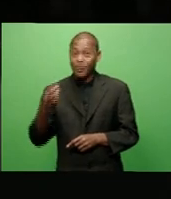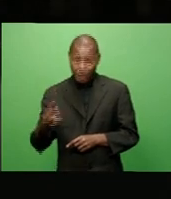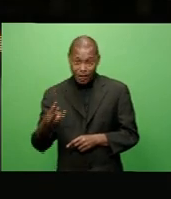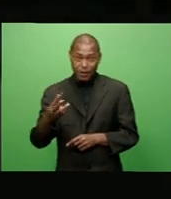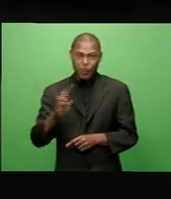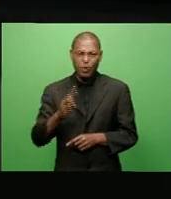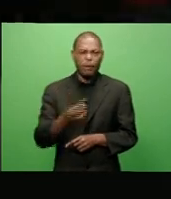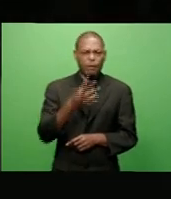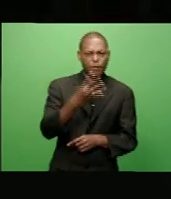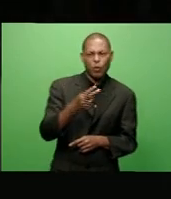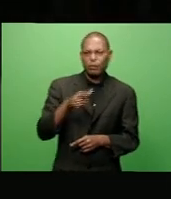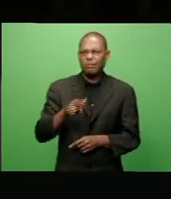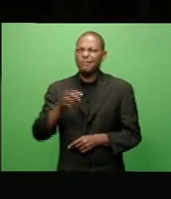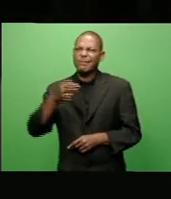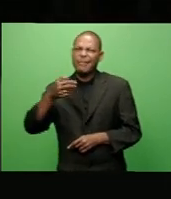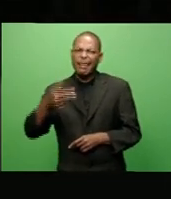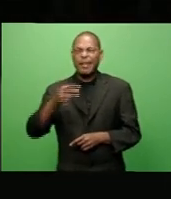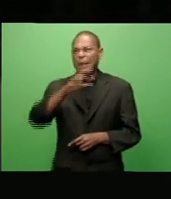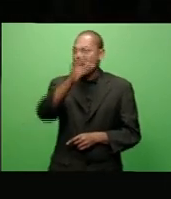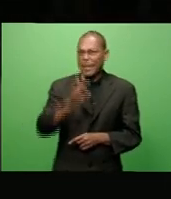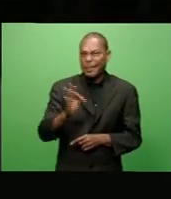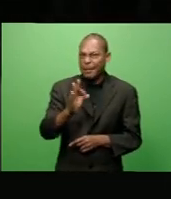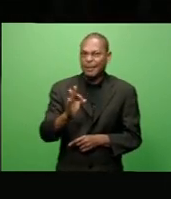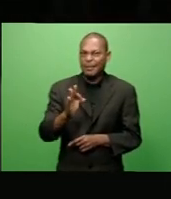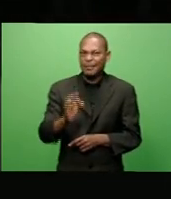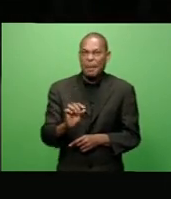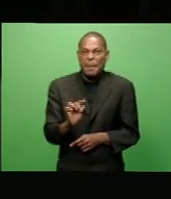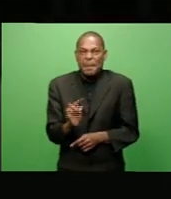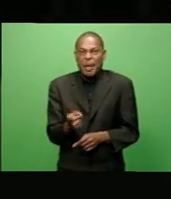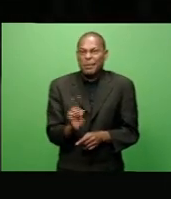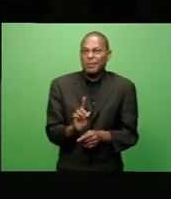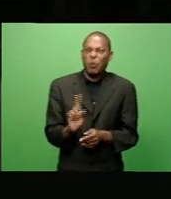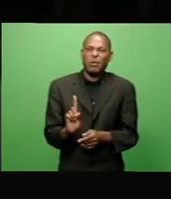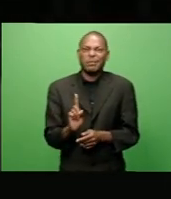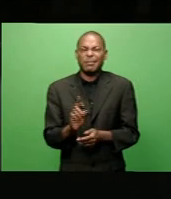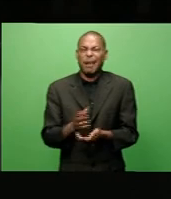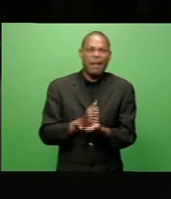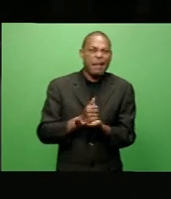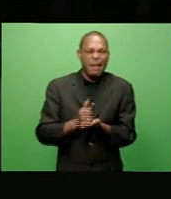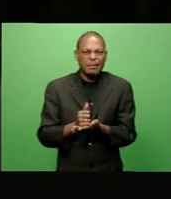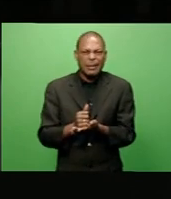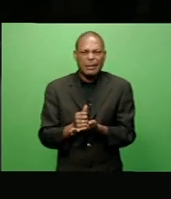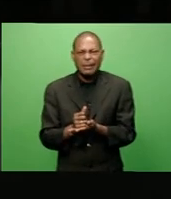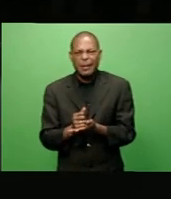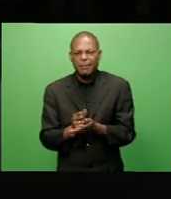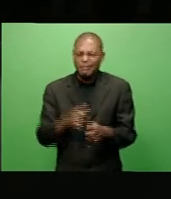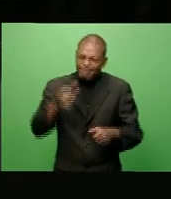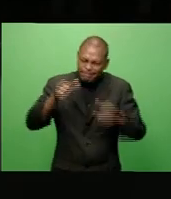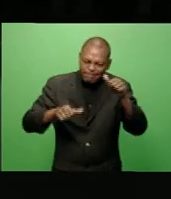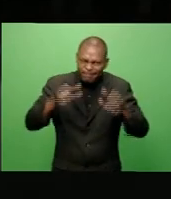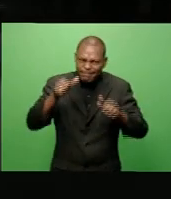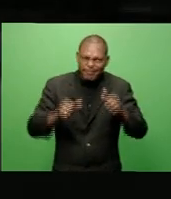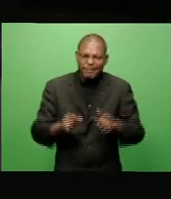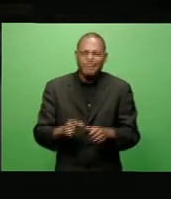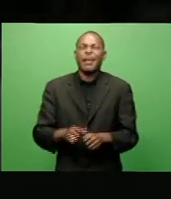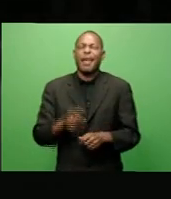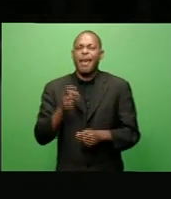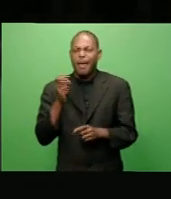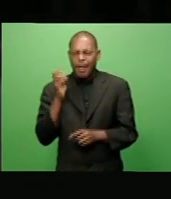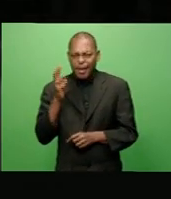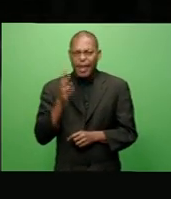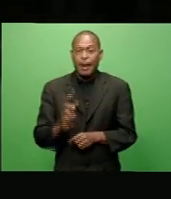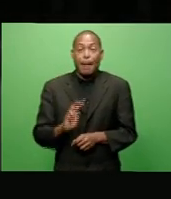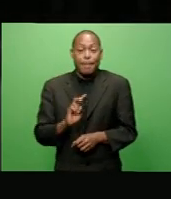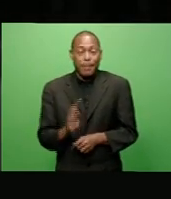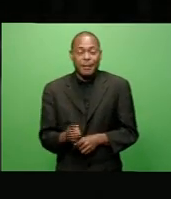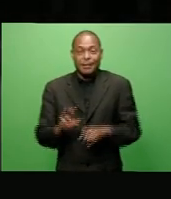4 to 8 percent. However, these projections are currently under review. For the time being, the main priority is securing COVID-19